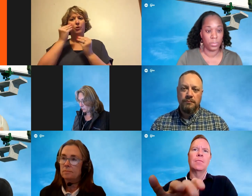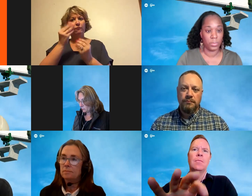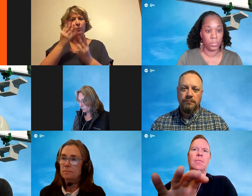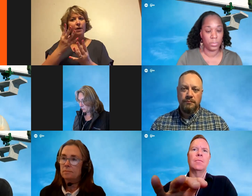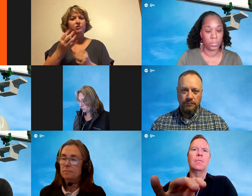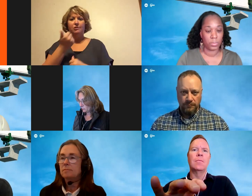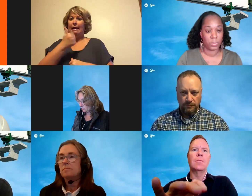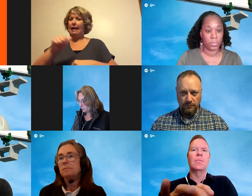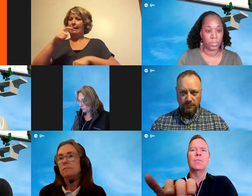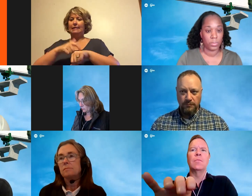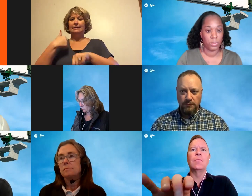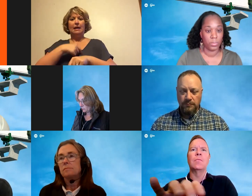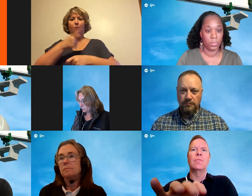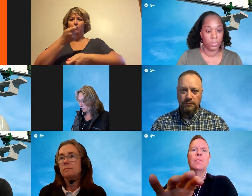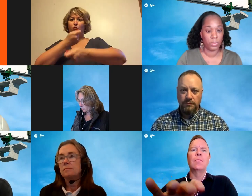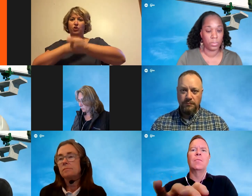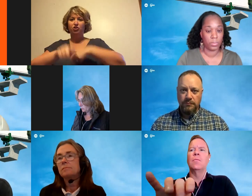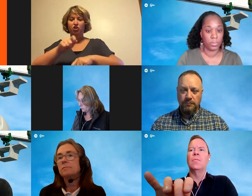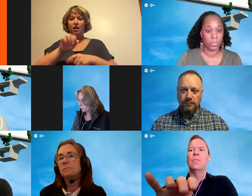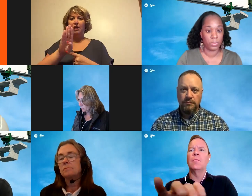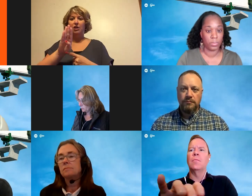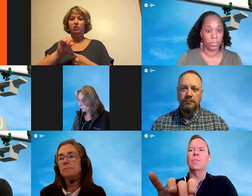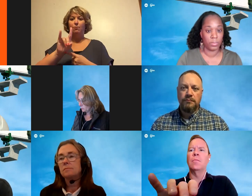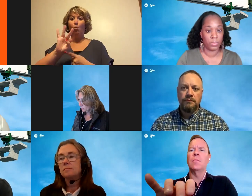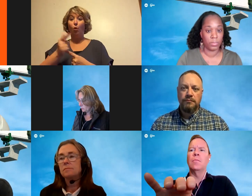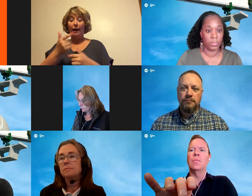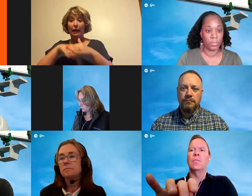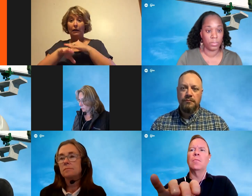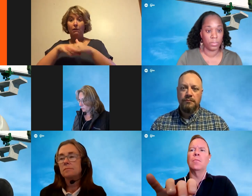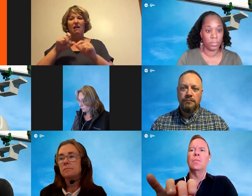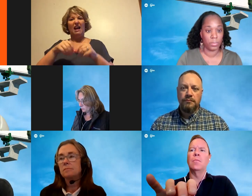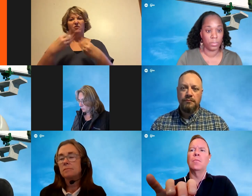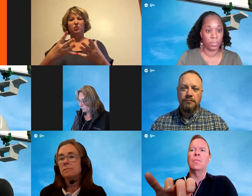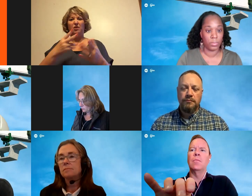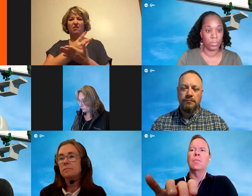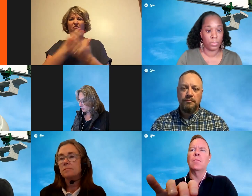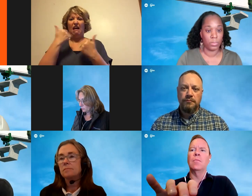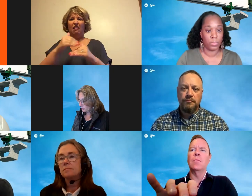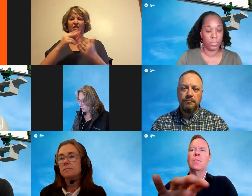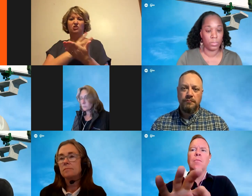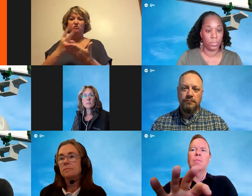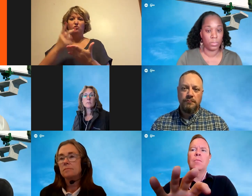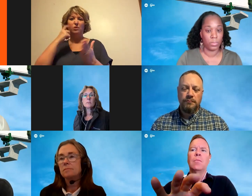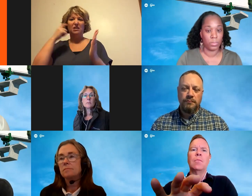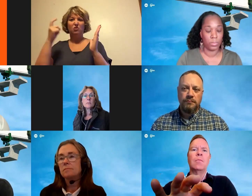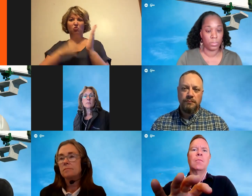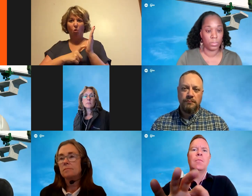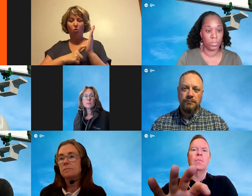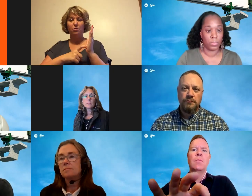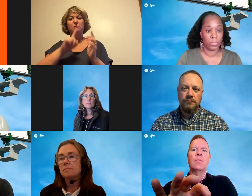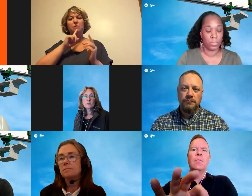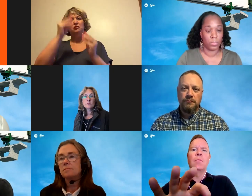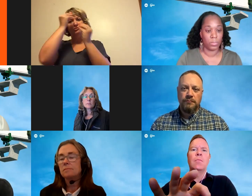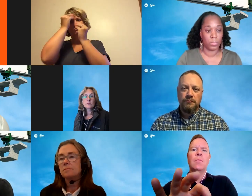change different boarding configurations, we have to give notice of at least two weeks. So we try to make sure that we message that on social media,